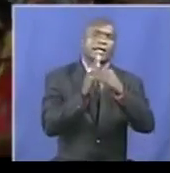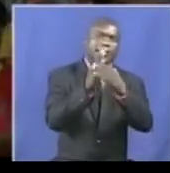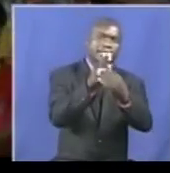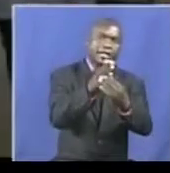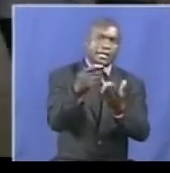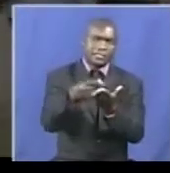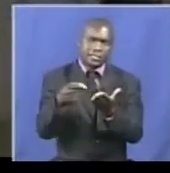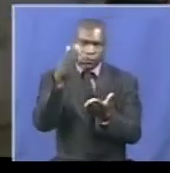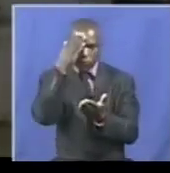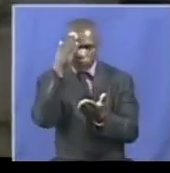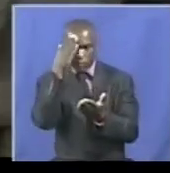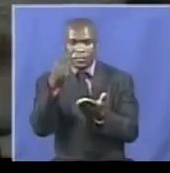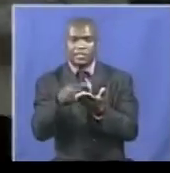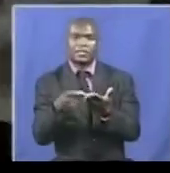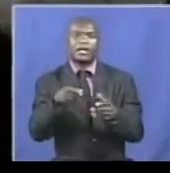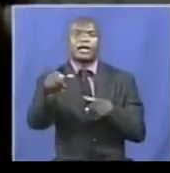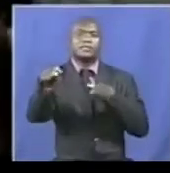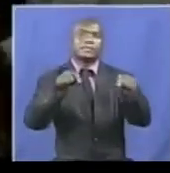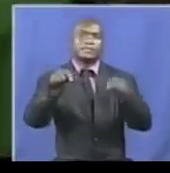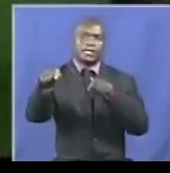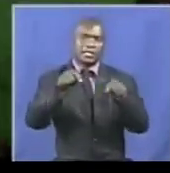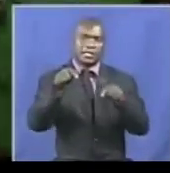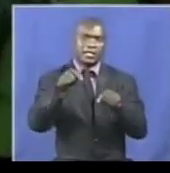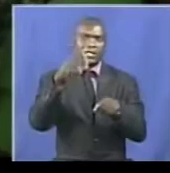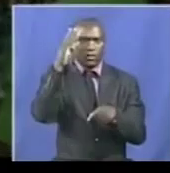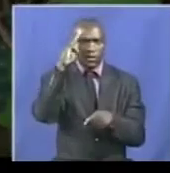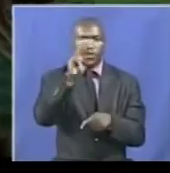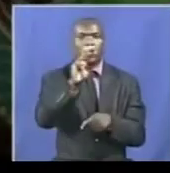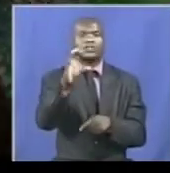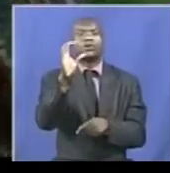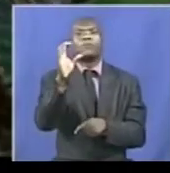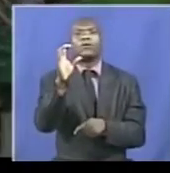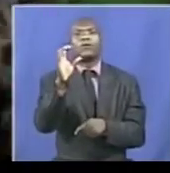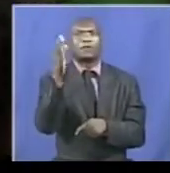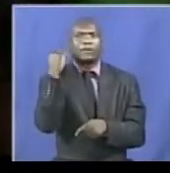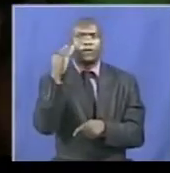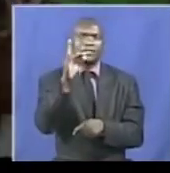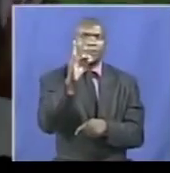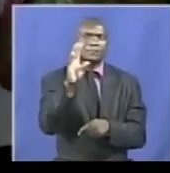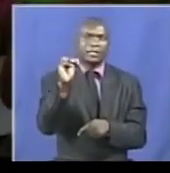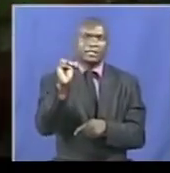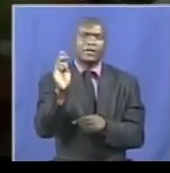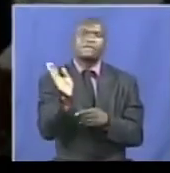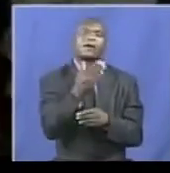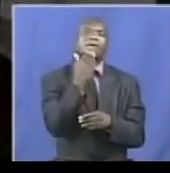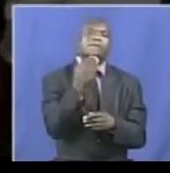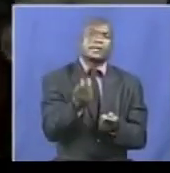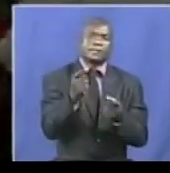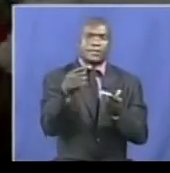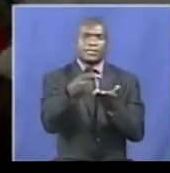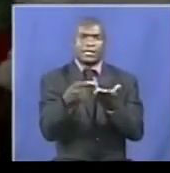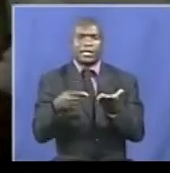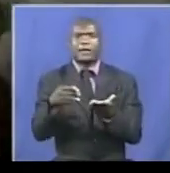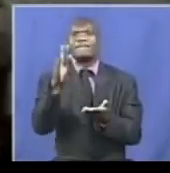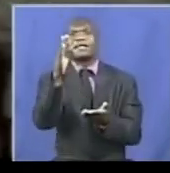They are Secretary for Administration, Comrade Ignatius Chombo, who replaces Comrade Titina Simtasa. Secretary for Finance,